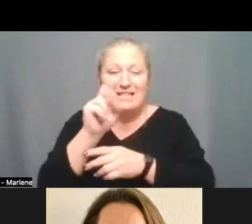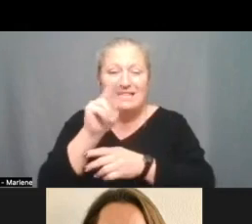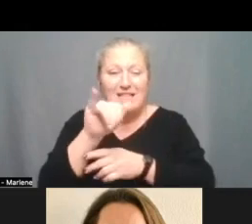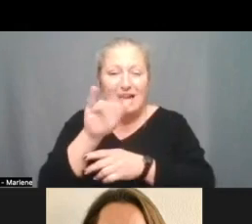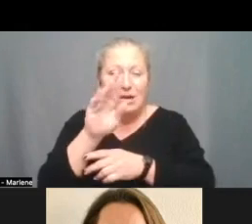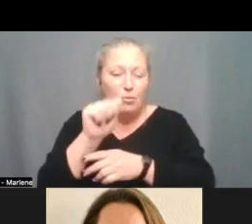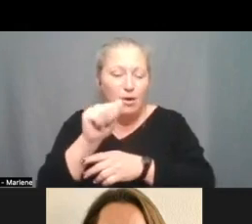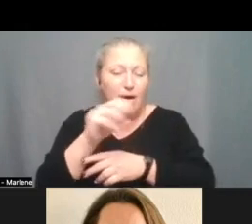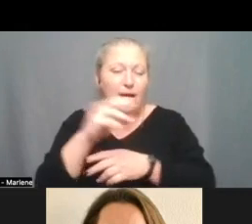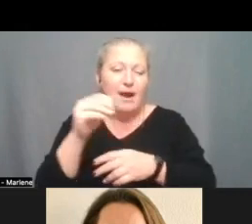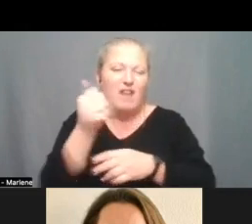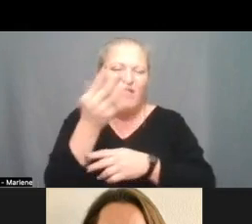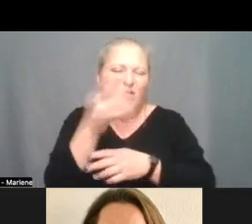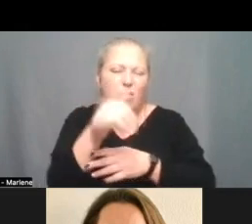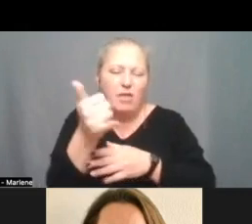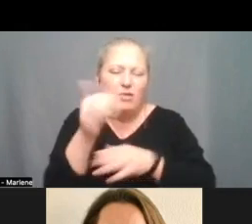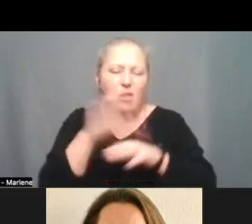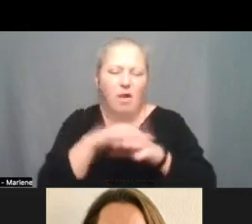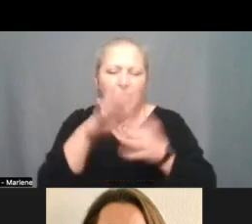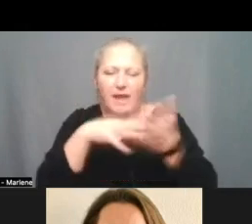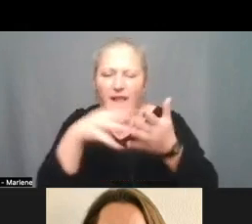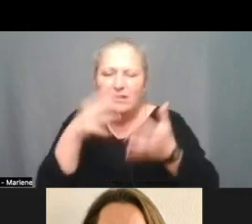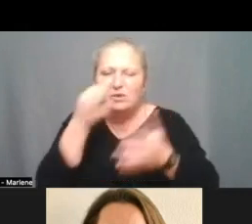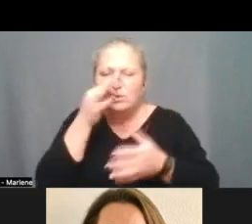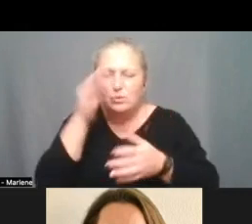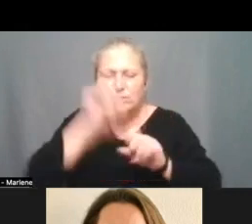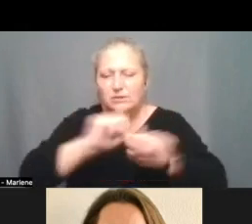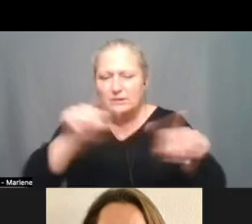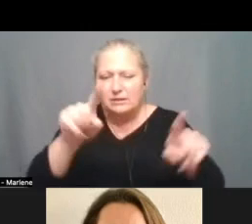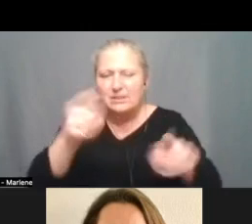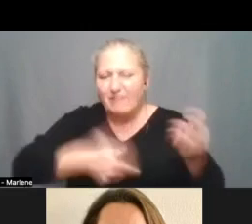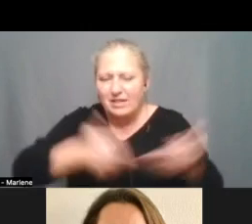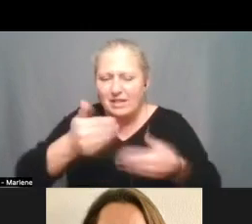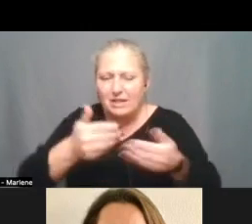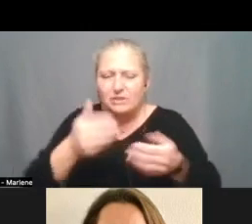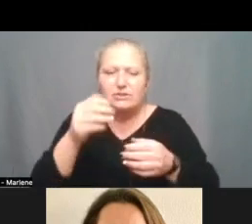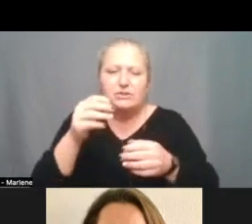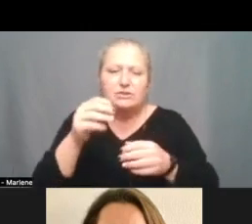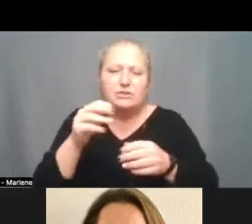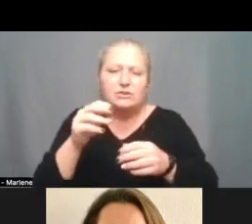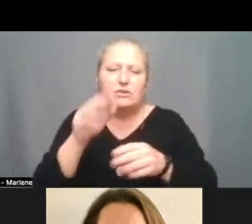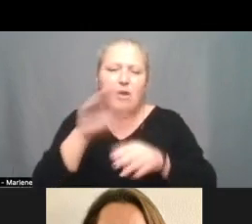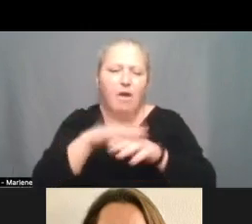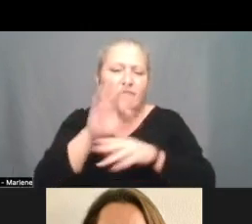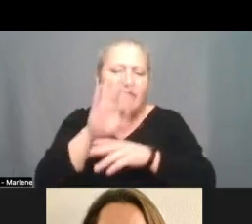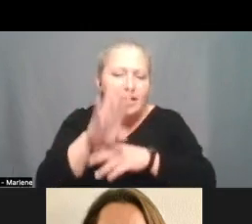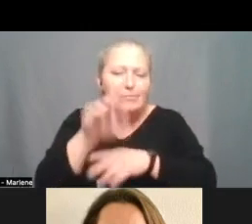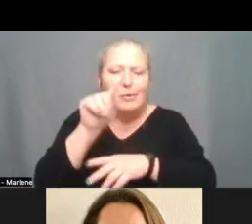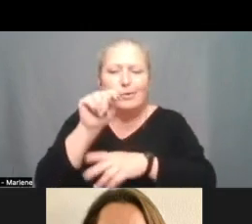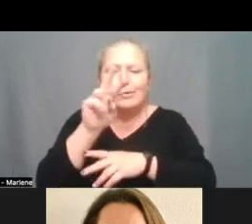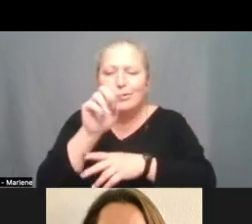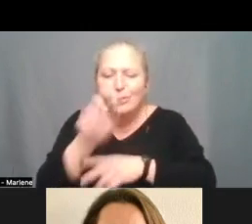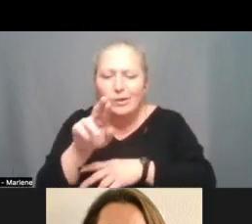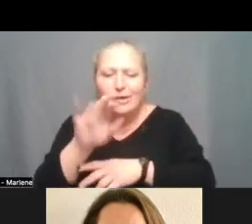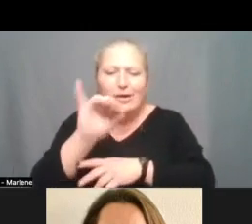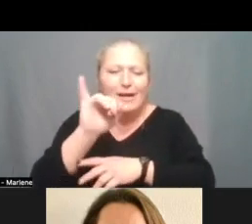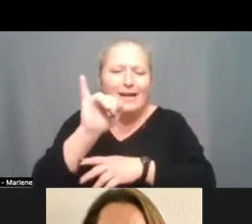others on the calendar that are going to be going out very soon here invitations via Facebook and Twitter and Instagram as well.